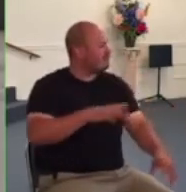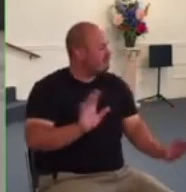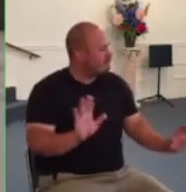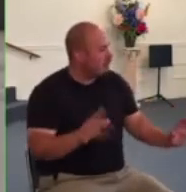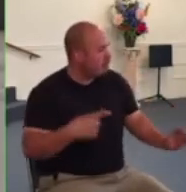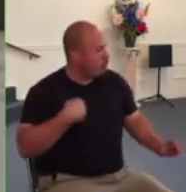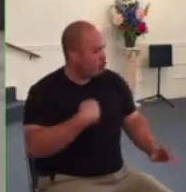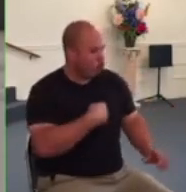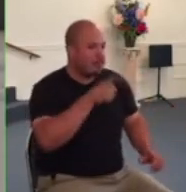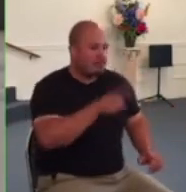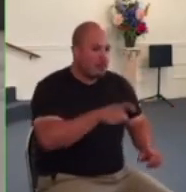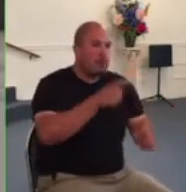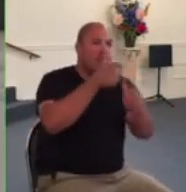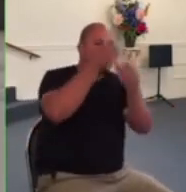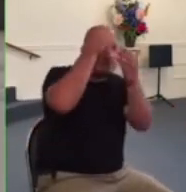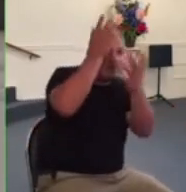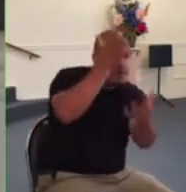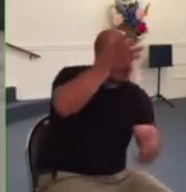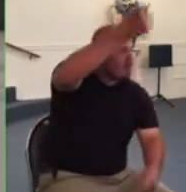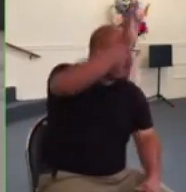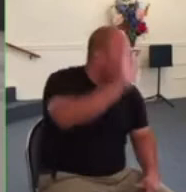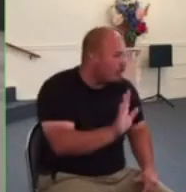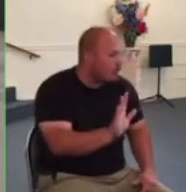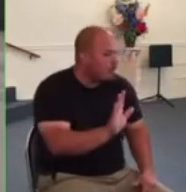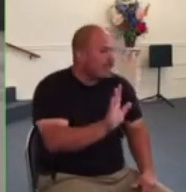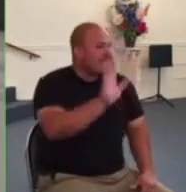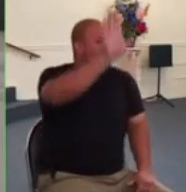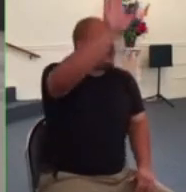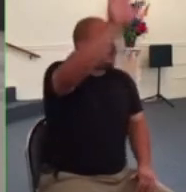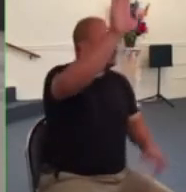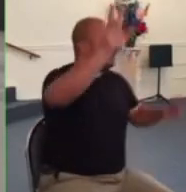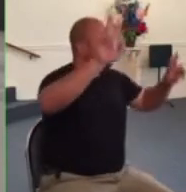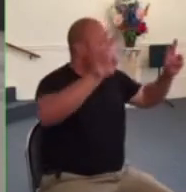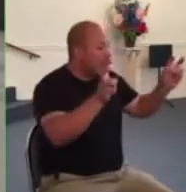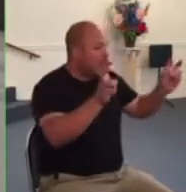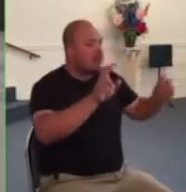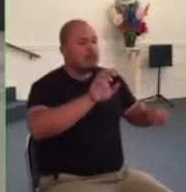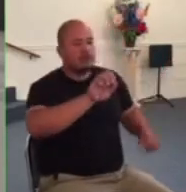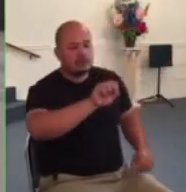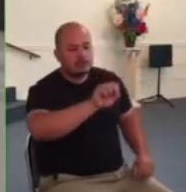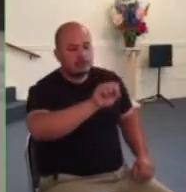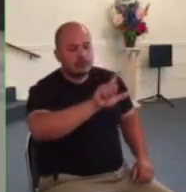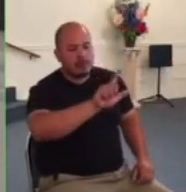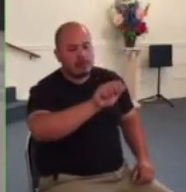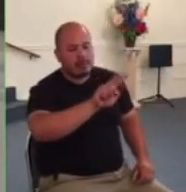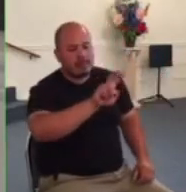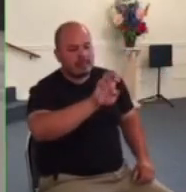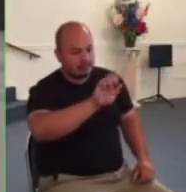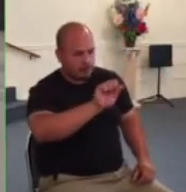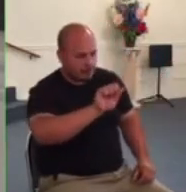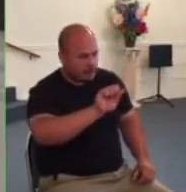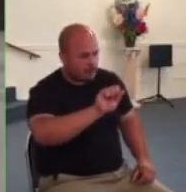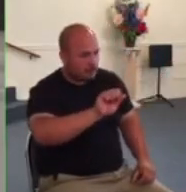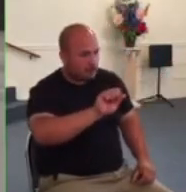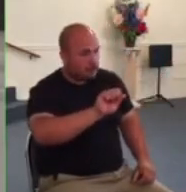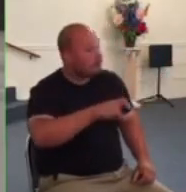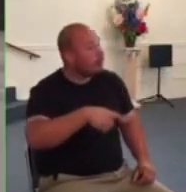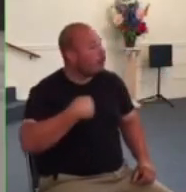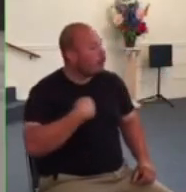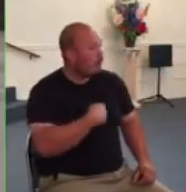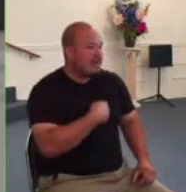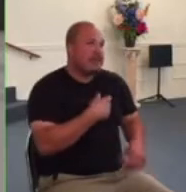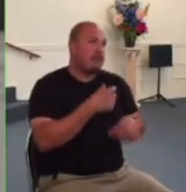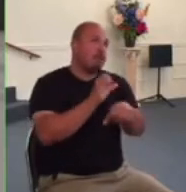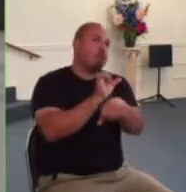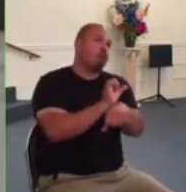slaves slaves don't get to determine what they will or won't do their master decides that so we